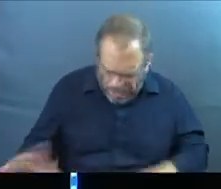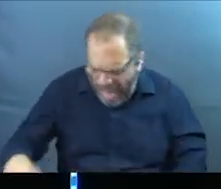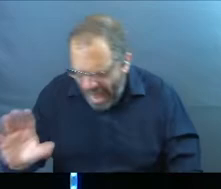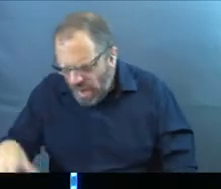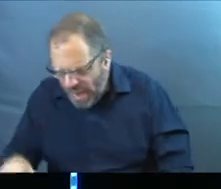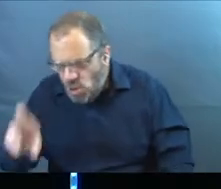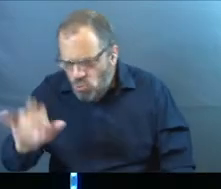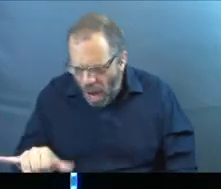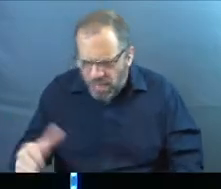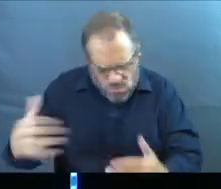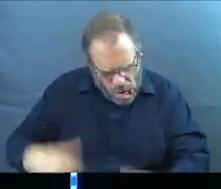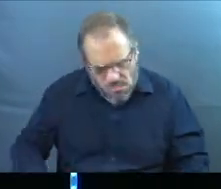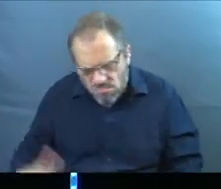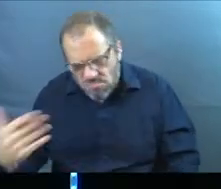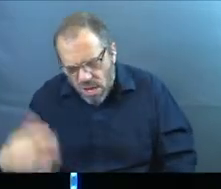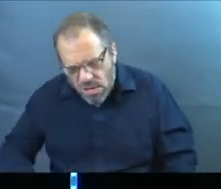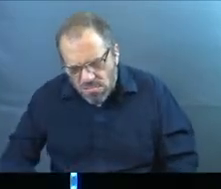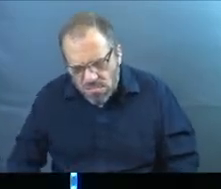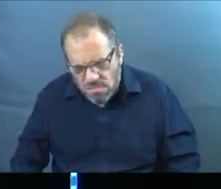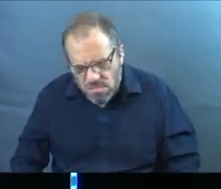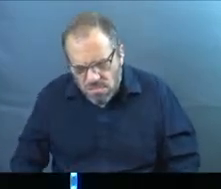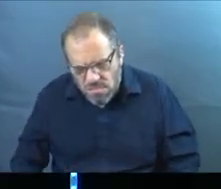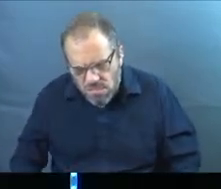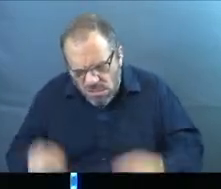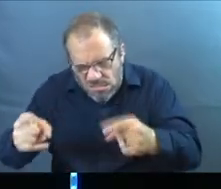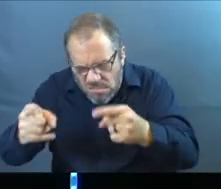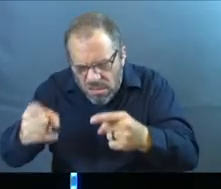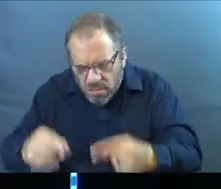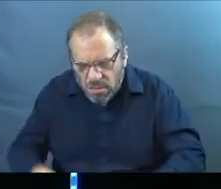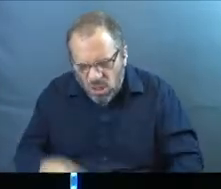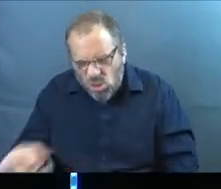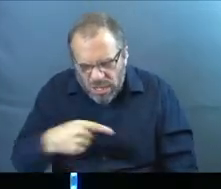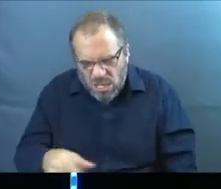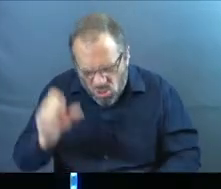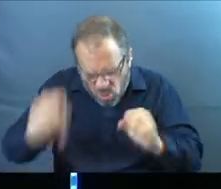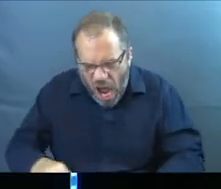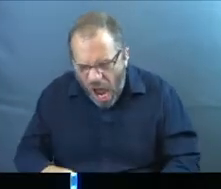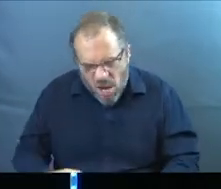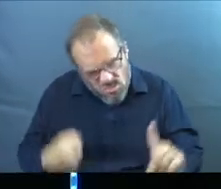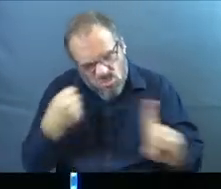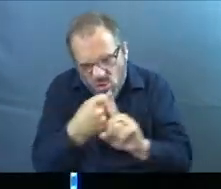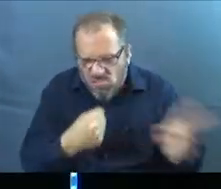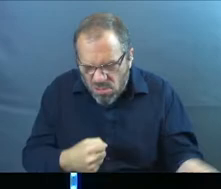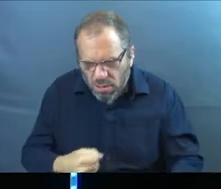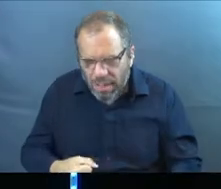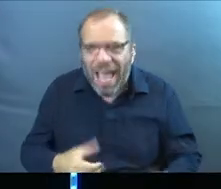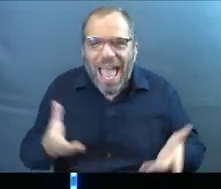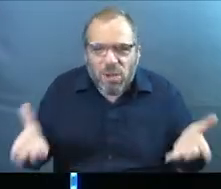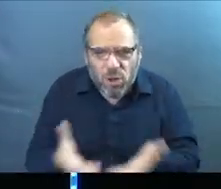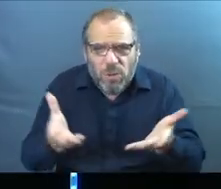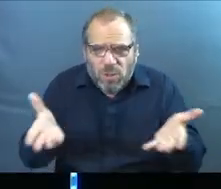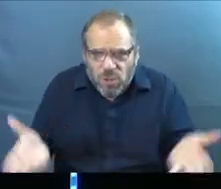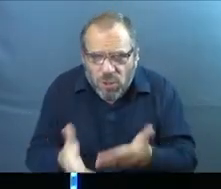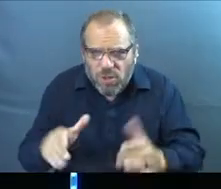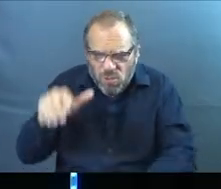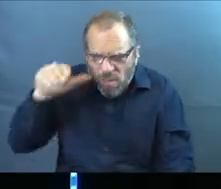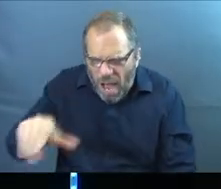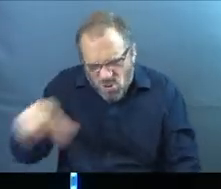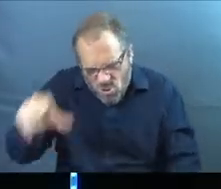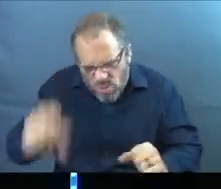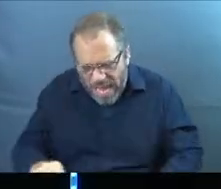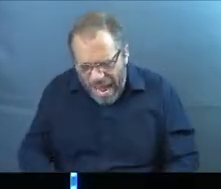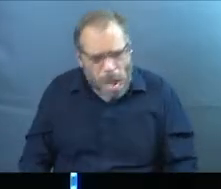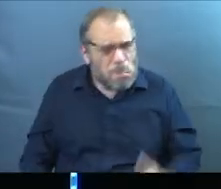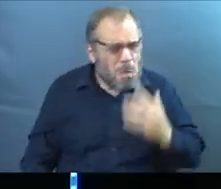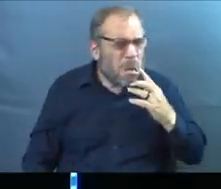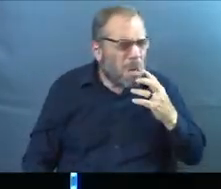comes over, the coach comes in the locker room and is like, ah, you know, like we can do this and just encourages them and reminds them, you